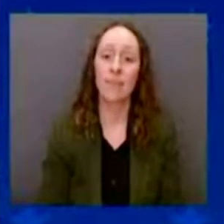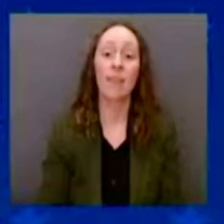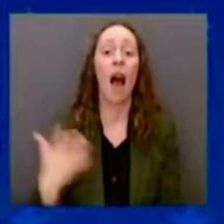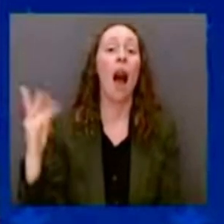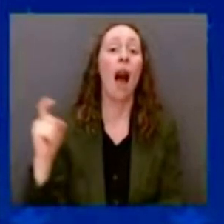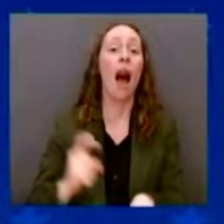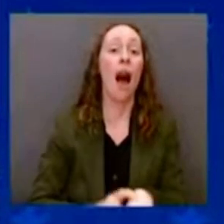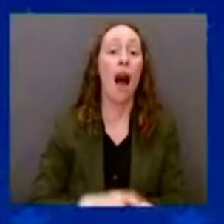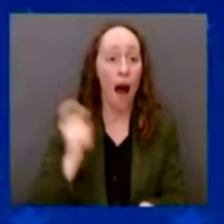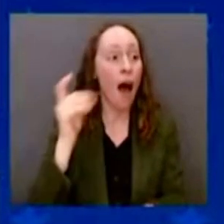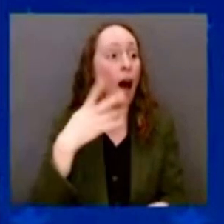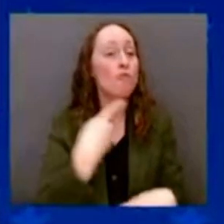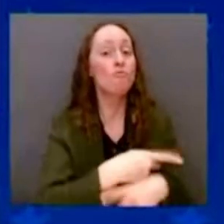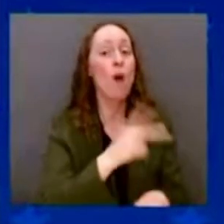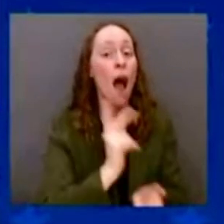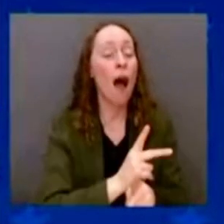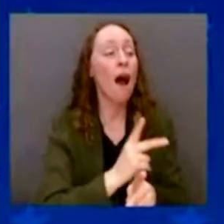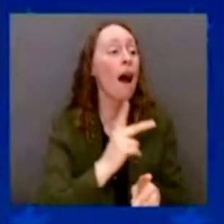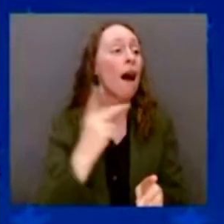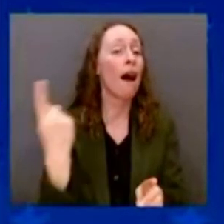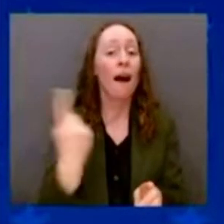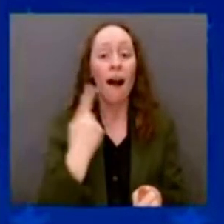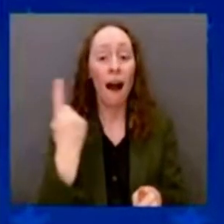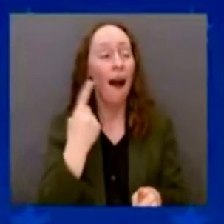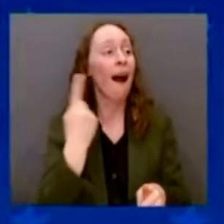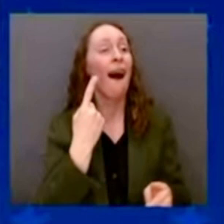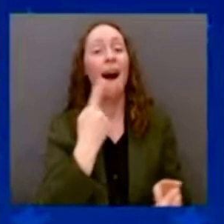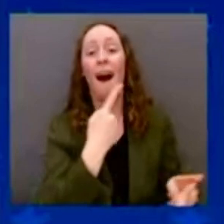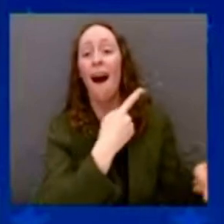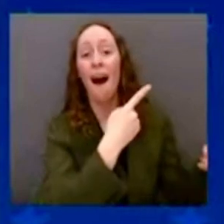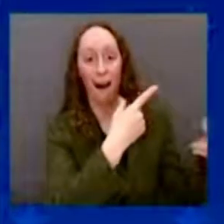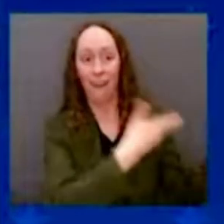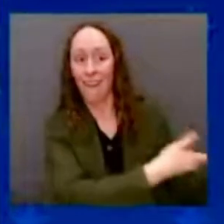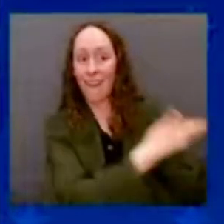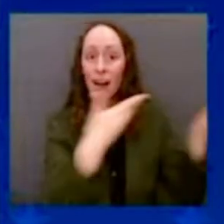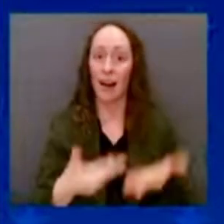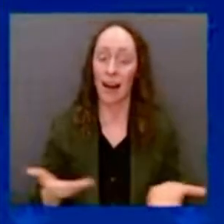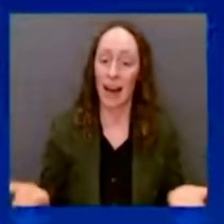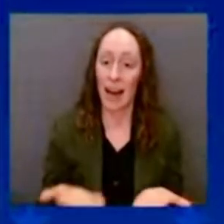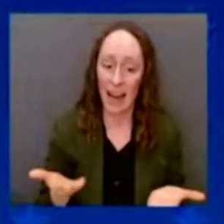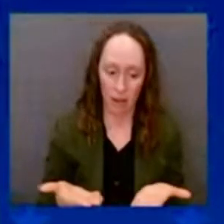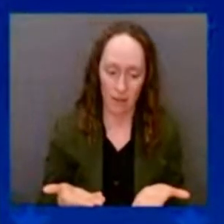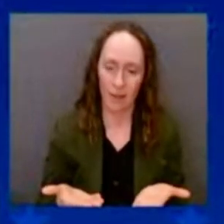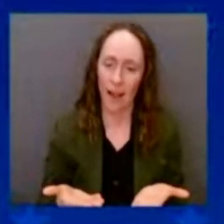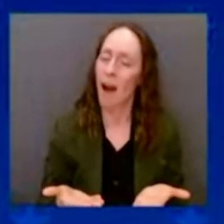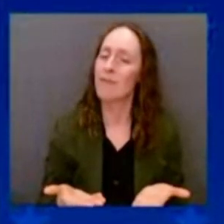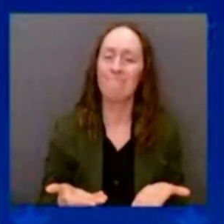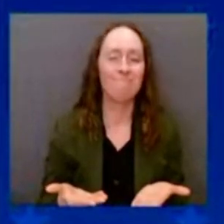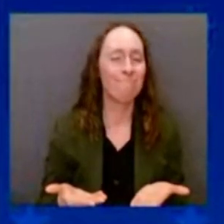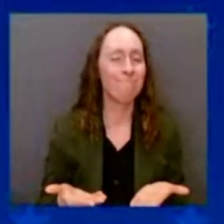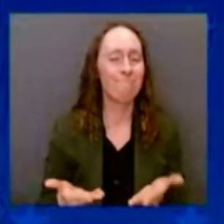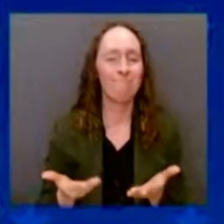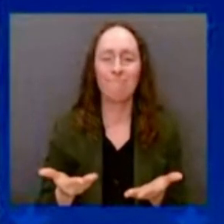We're going to export product and bring jobs home. That's what this is about. I'm not joking.